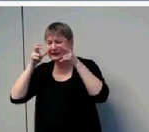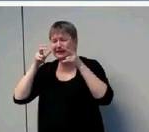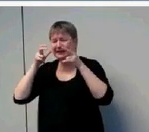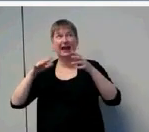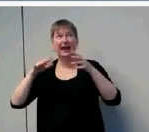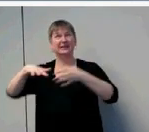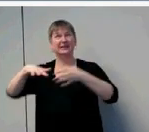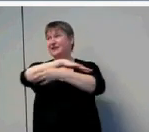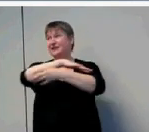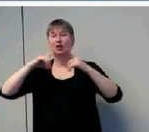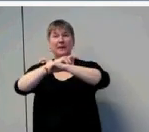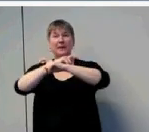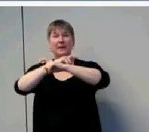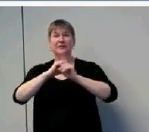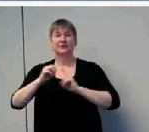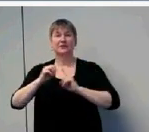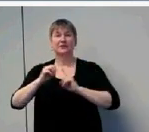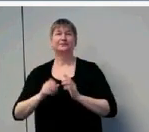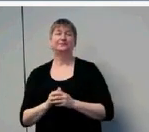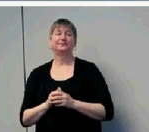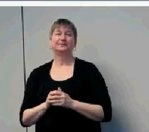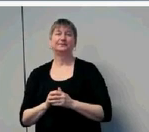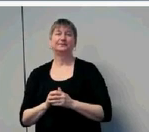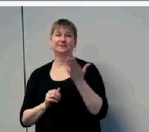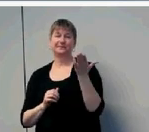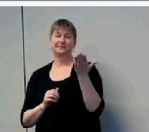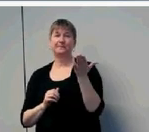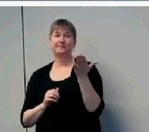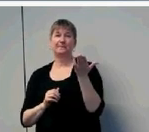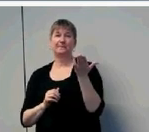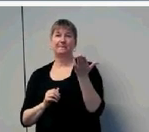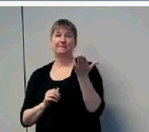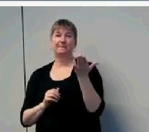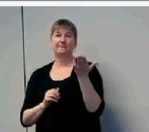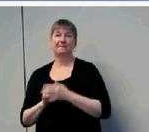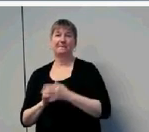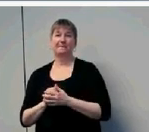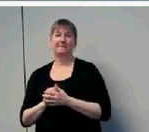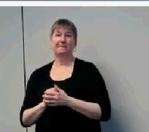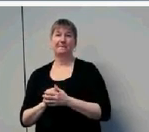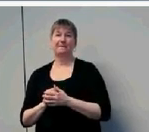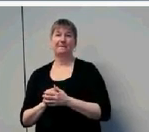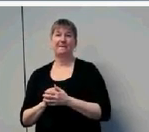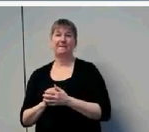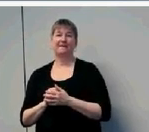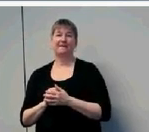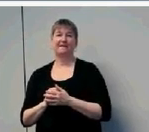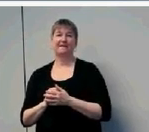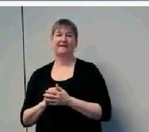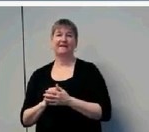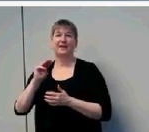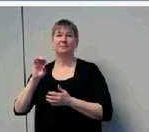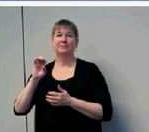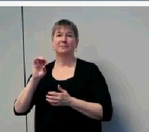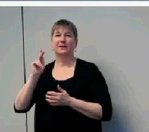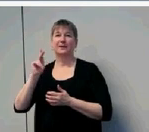I love this acoustic ecology that was McClellan et al., I think Canadians, that they say in spite of